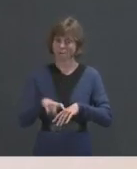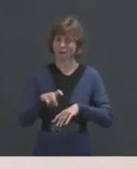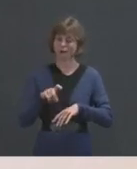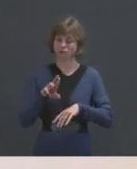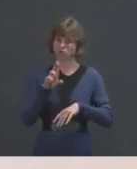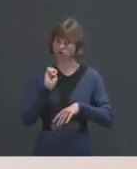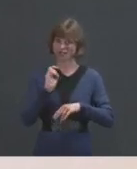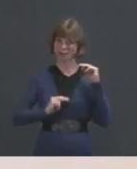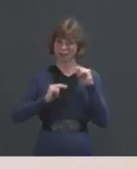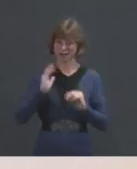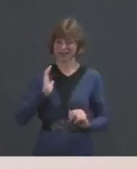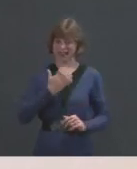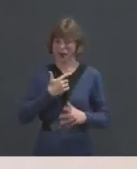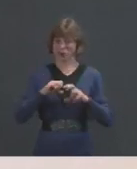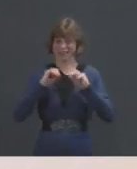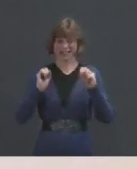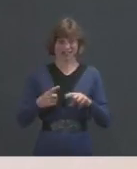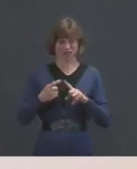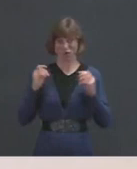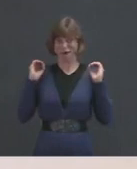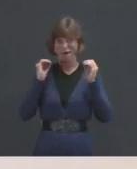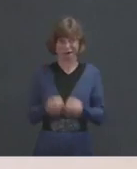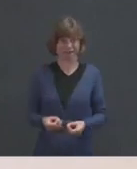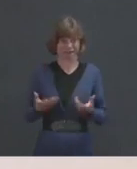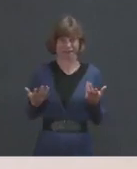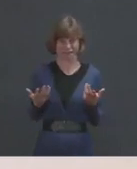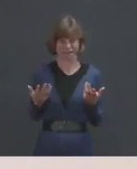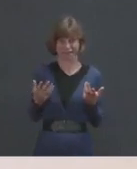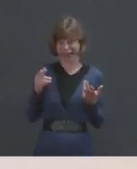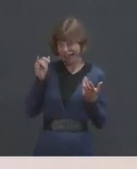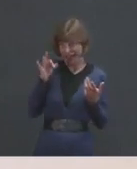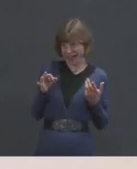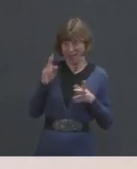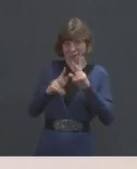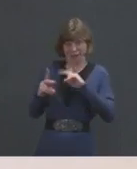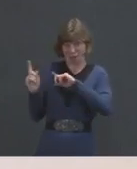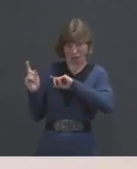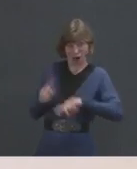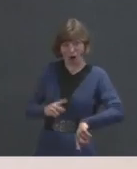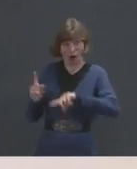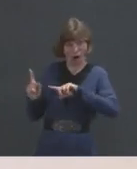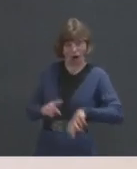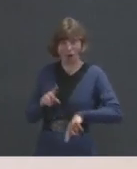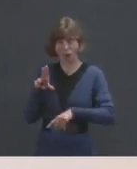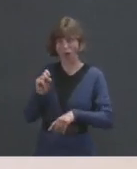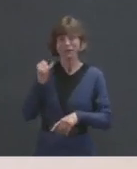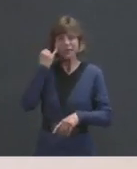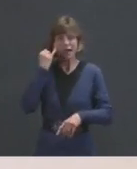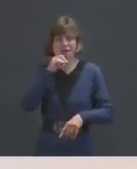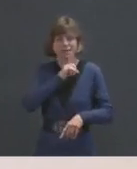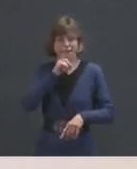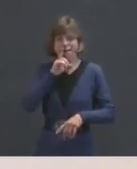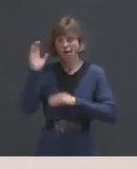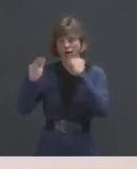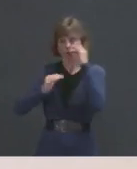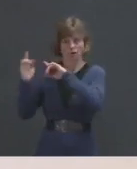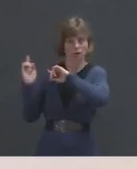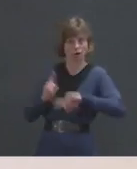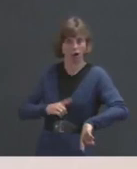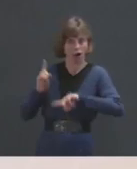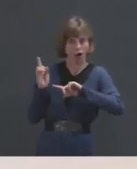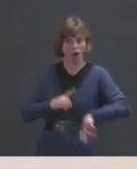scratch. If they come, if families come, if single adults come to the border,